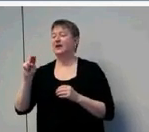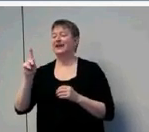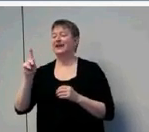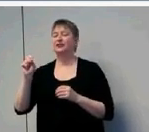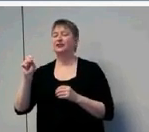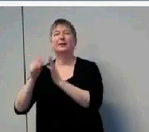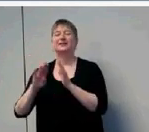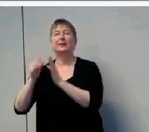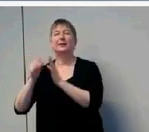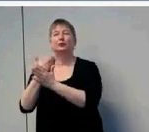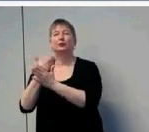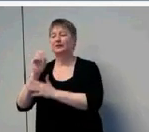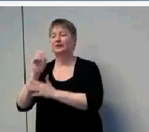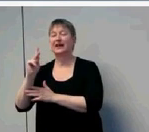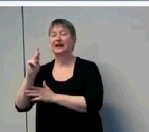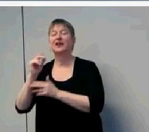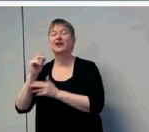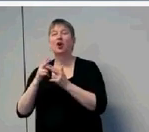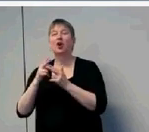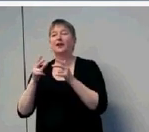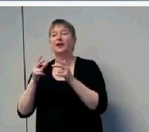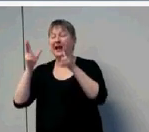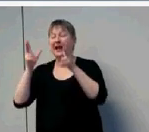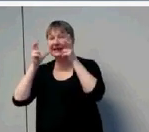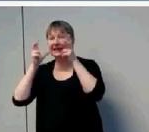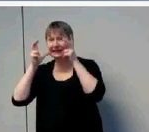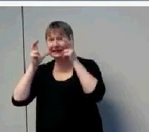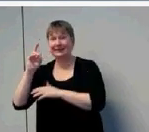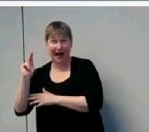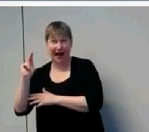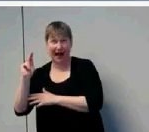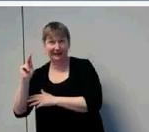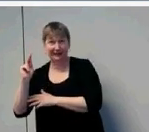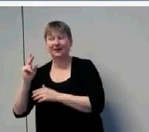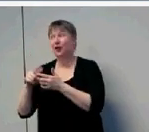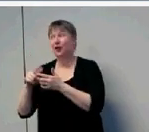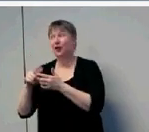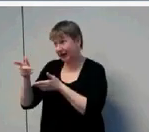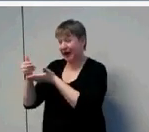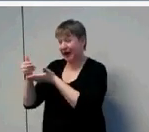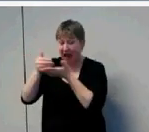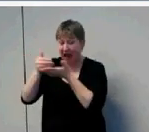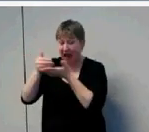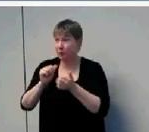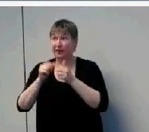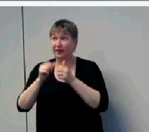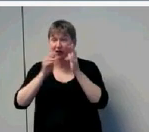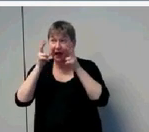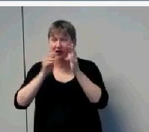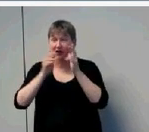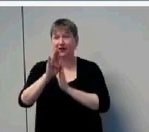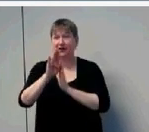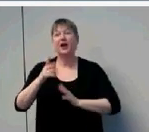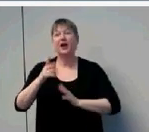parents can be involved at home in monitoring auditory development. And we do recommend